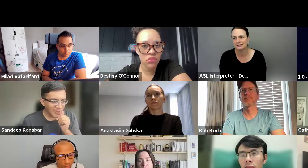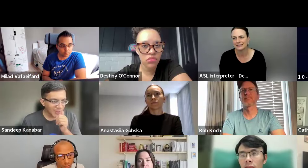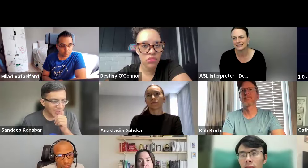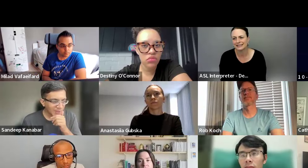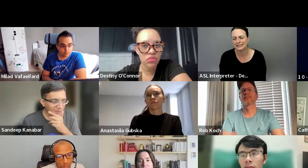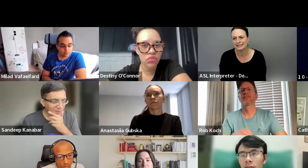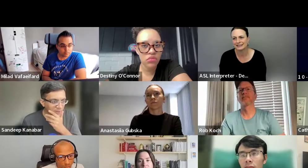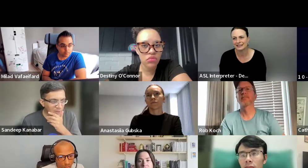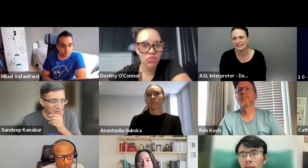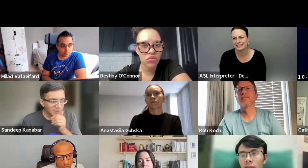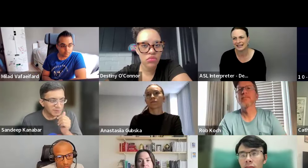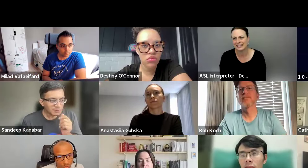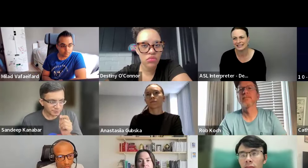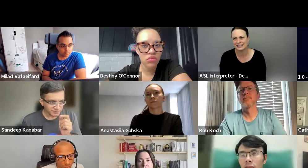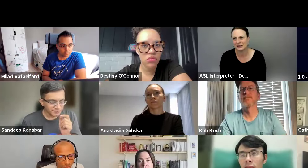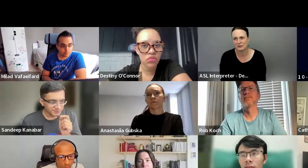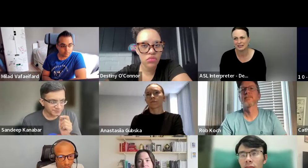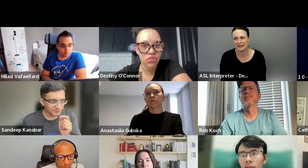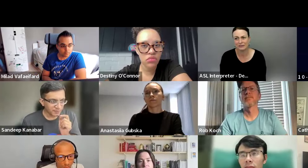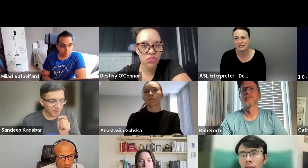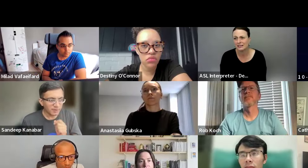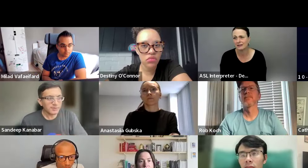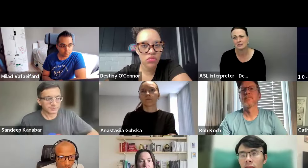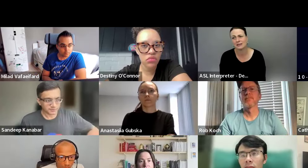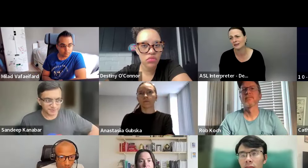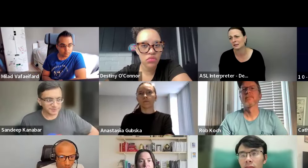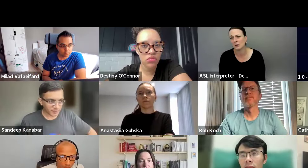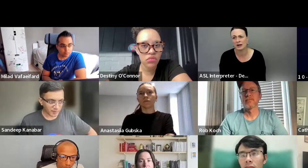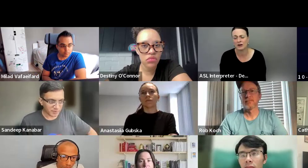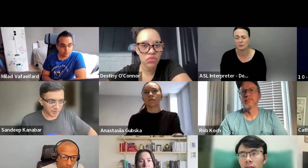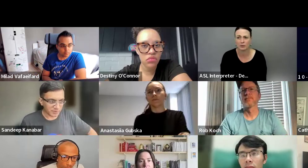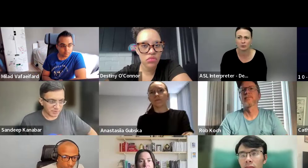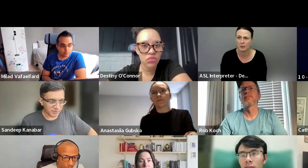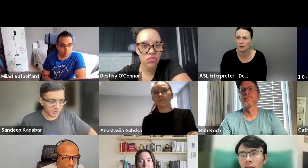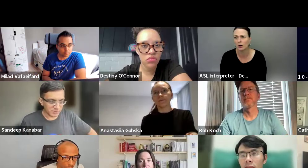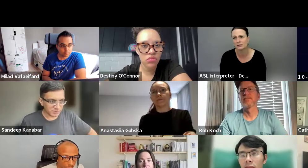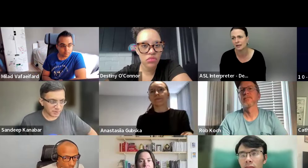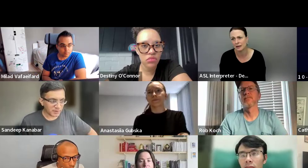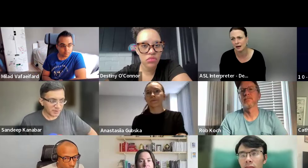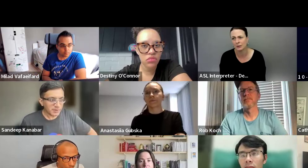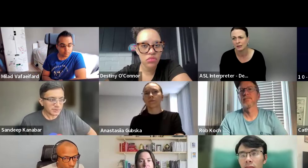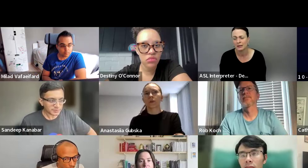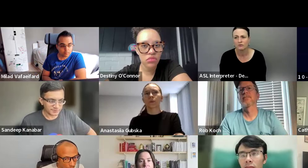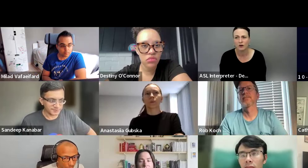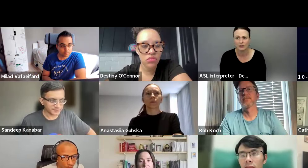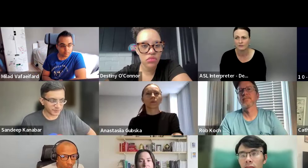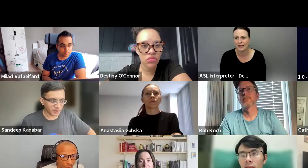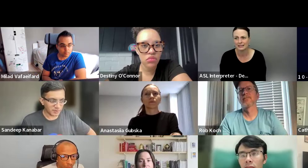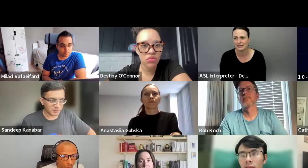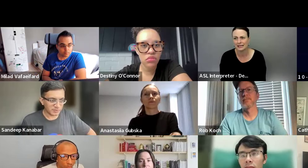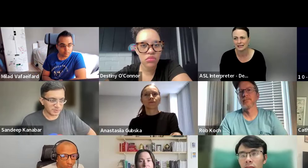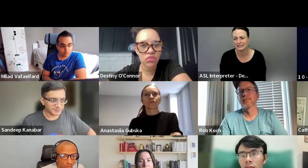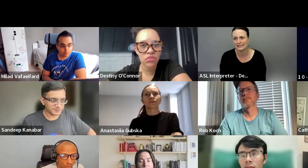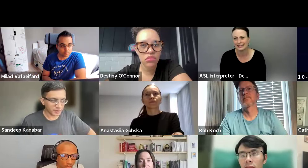it's, it's not easy, you know, to get a visa or to get, you know, all the proper paperwork lined up far in